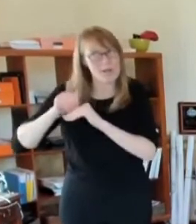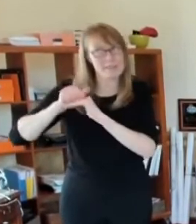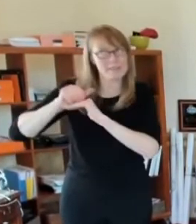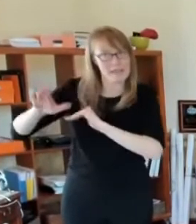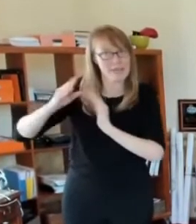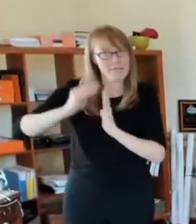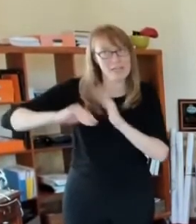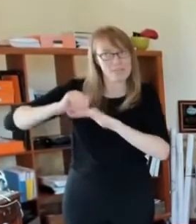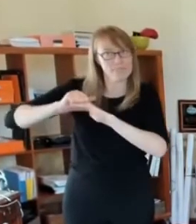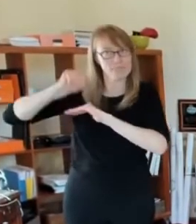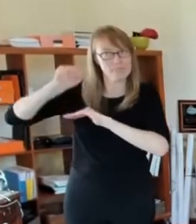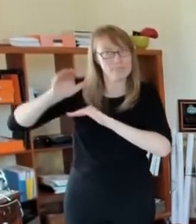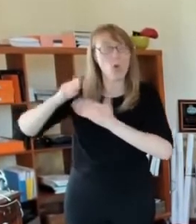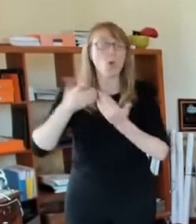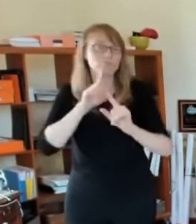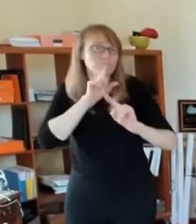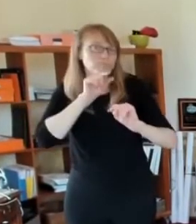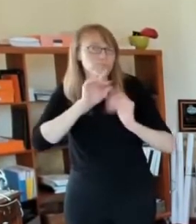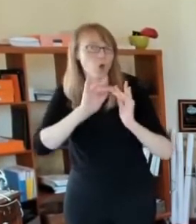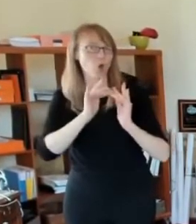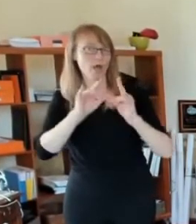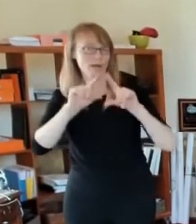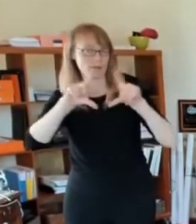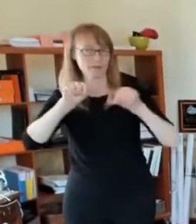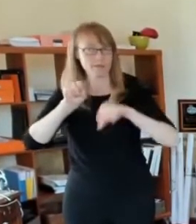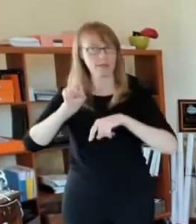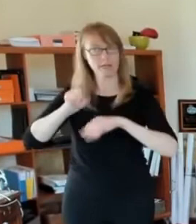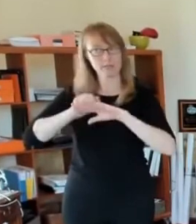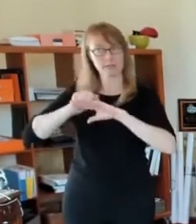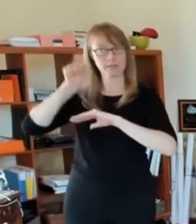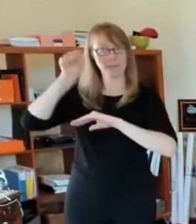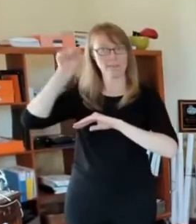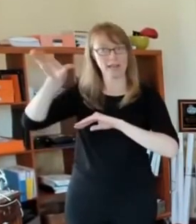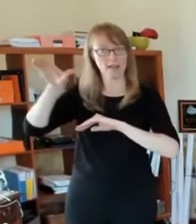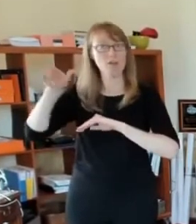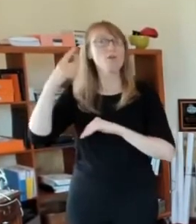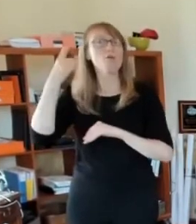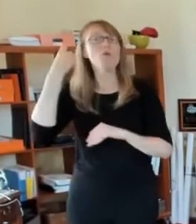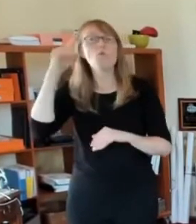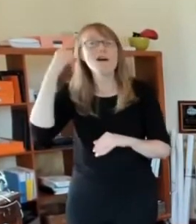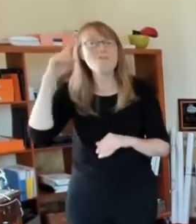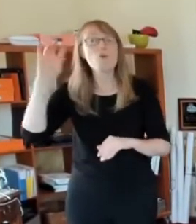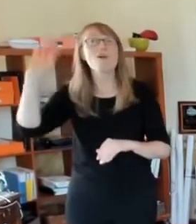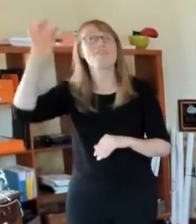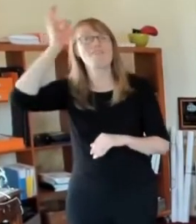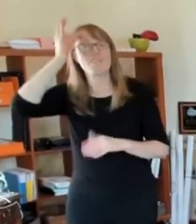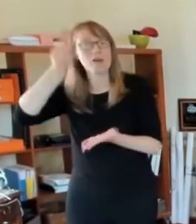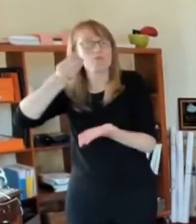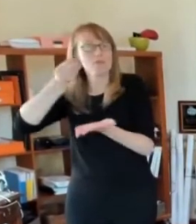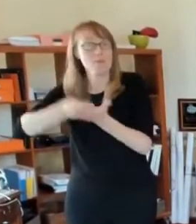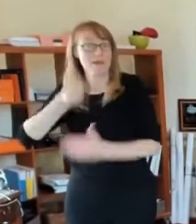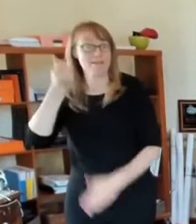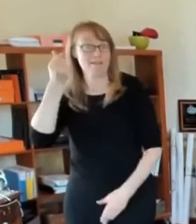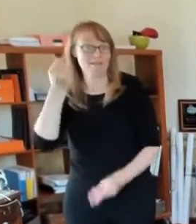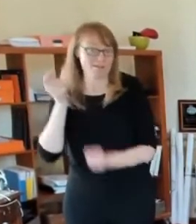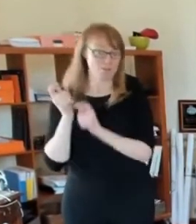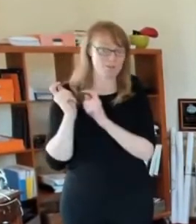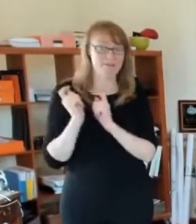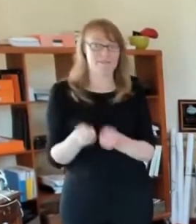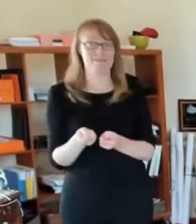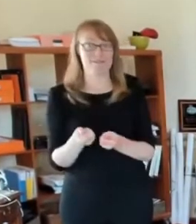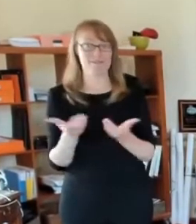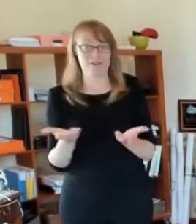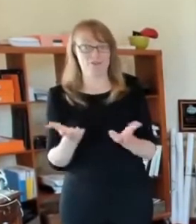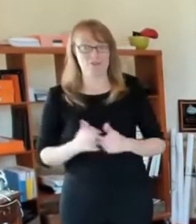because many federal funding sources are, uh, dependent on how many people you have. So I'm, I'm going to stop. I'm going to